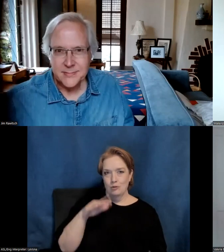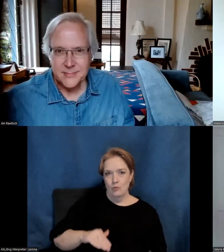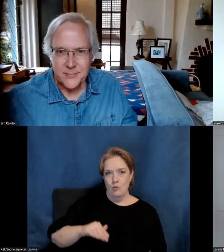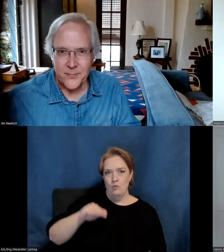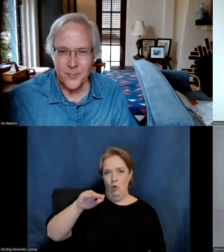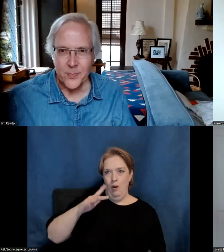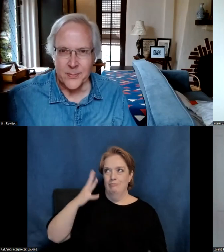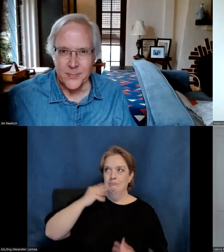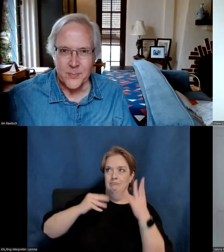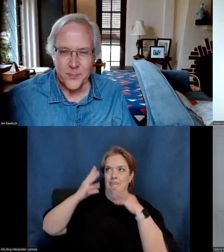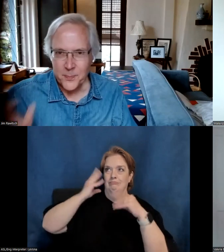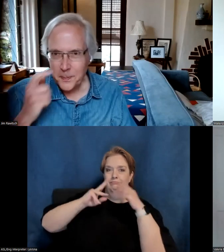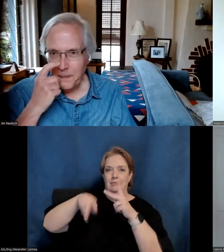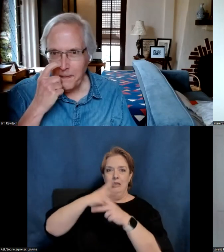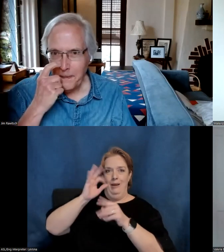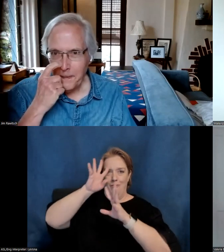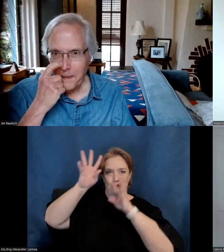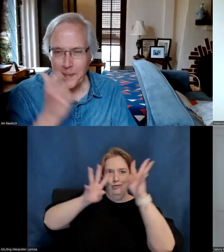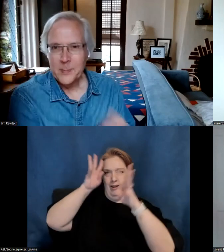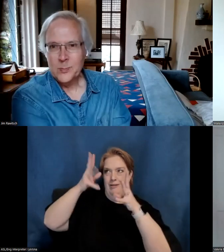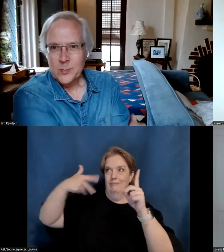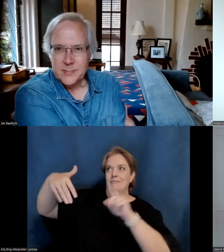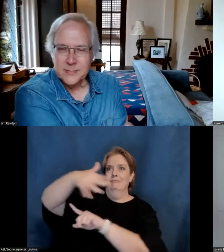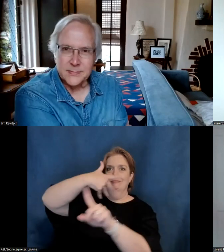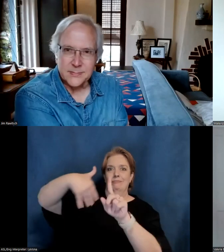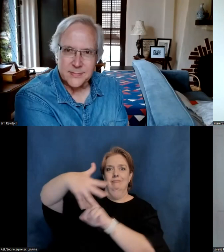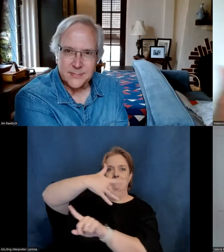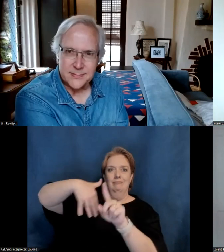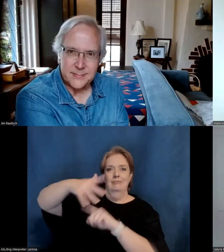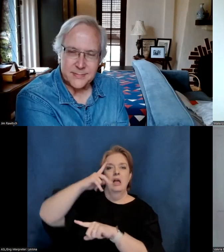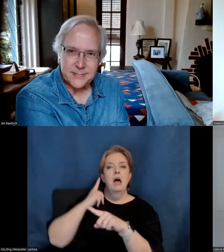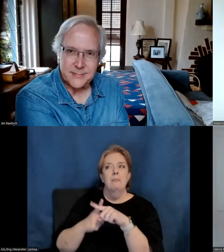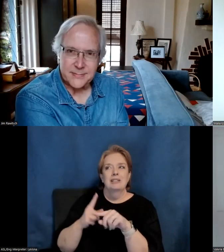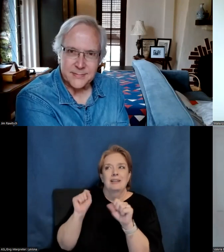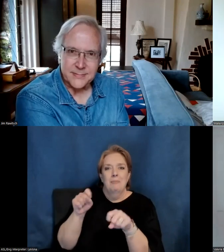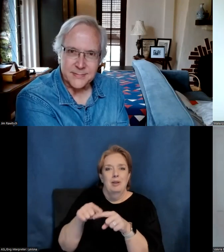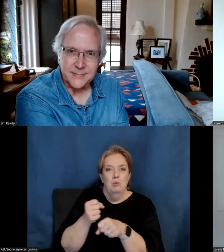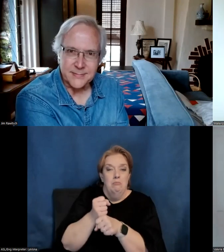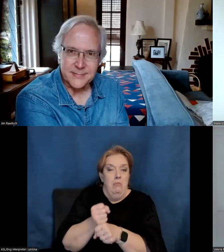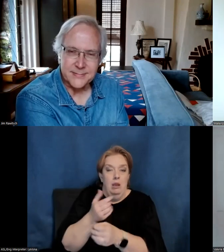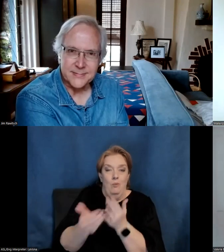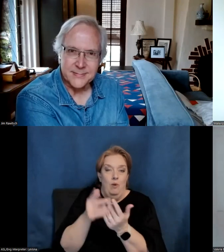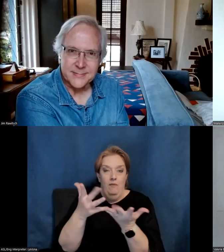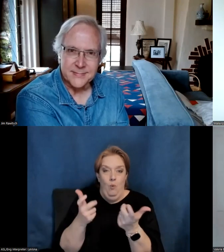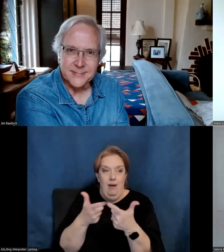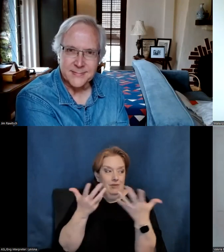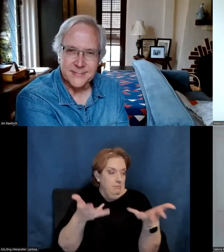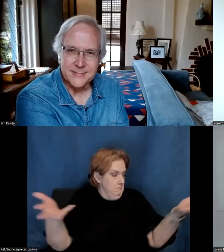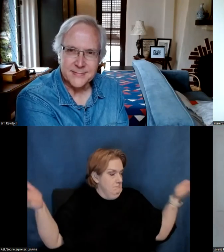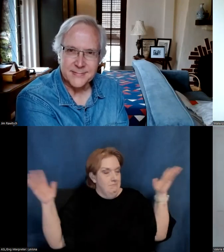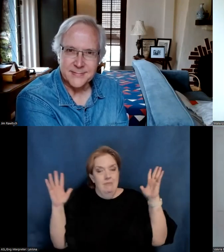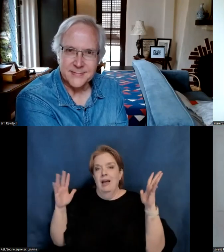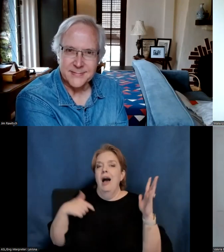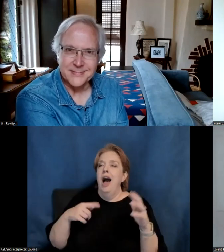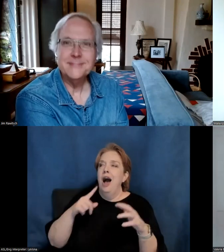creativity and the, um, ability to just make whatever you want from materials around you certainly was